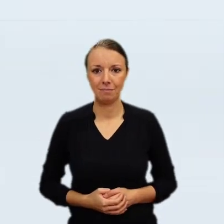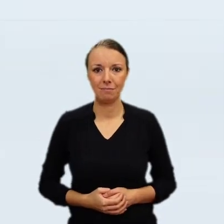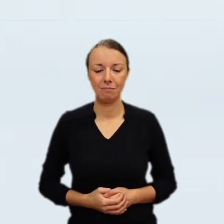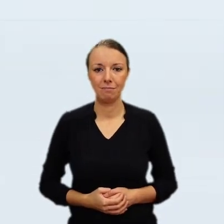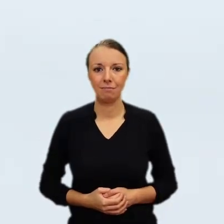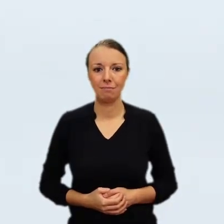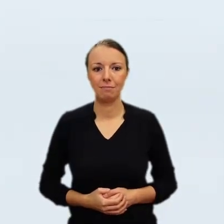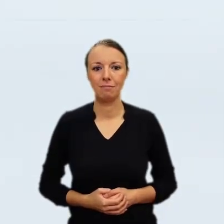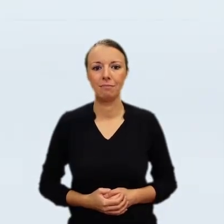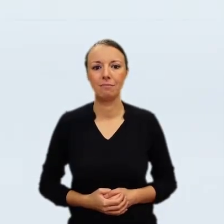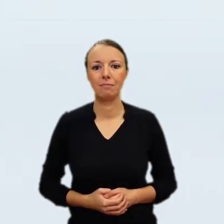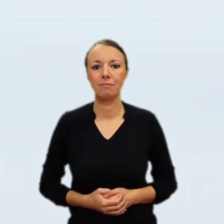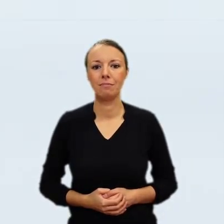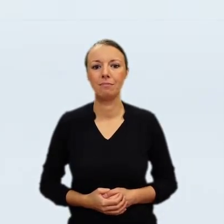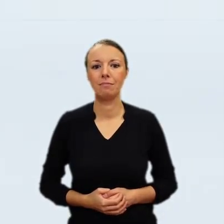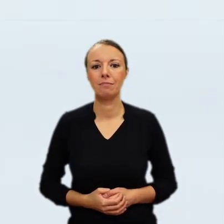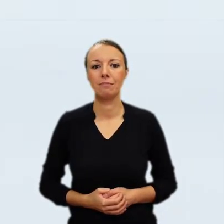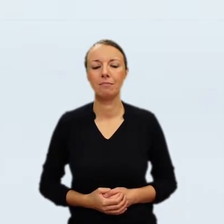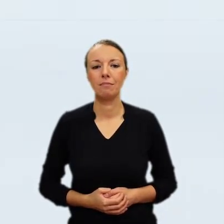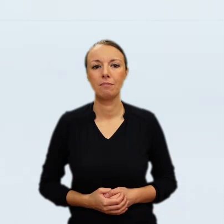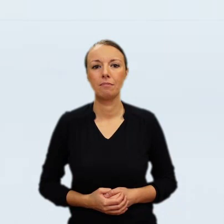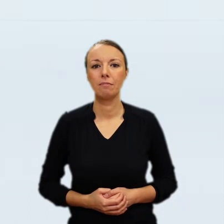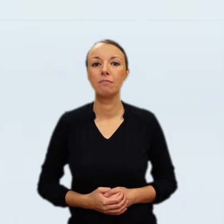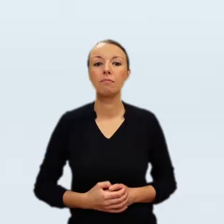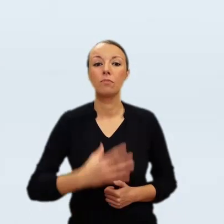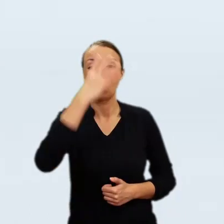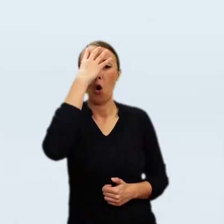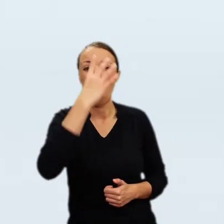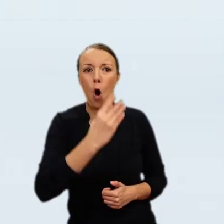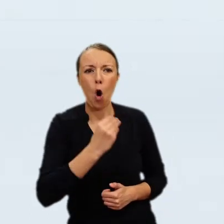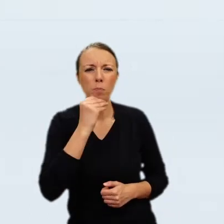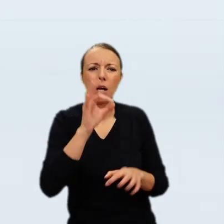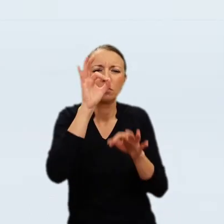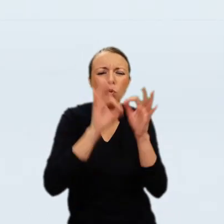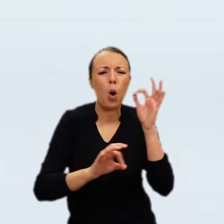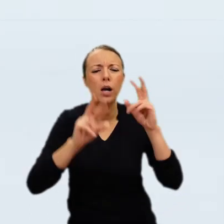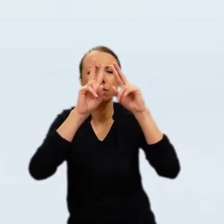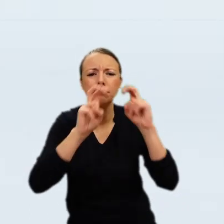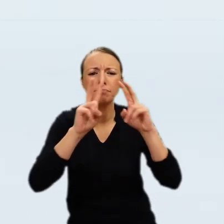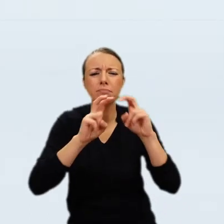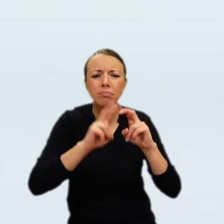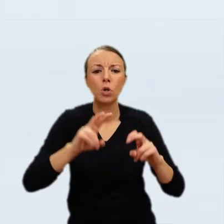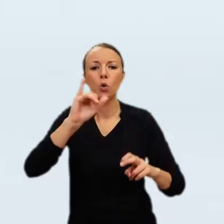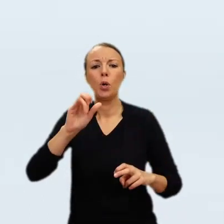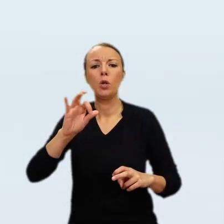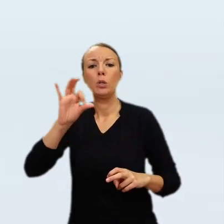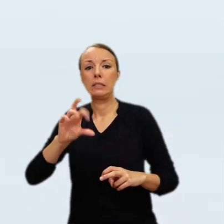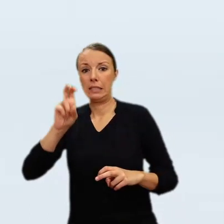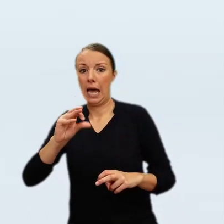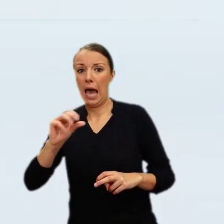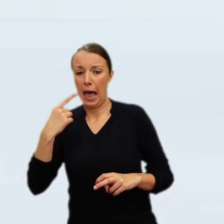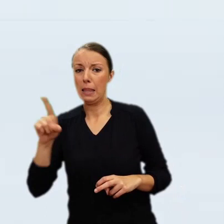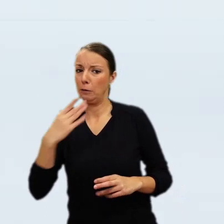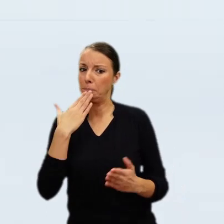this purpose was seen as a patriotic act. In May 1910, after returning from Poland, Roger Fry wrote